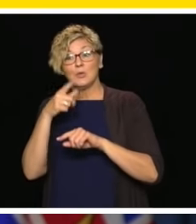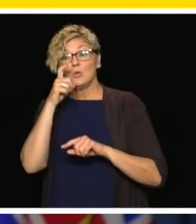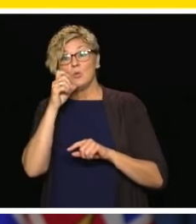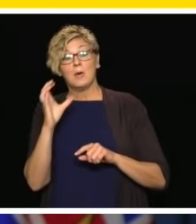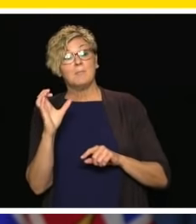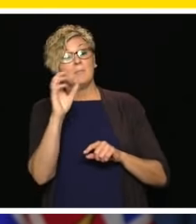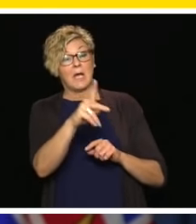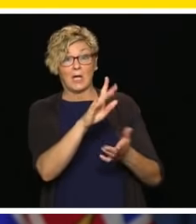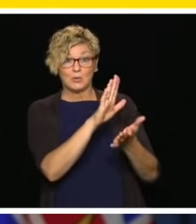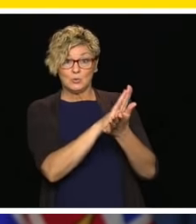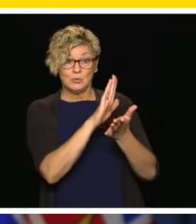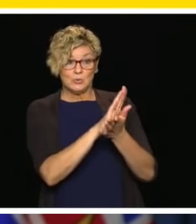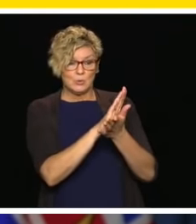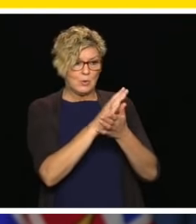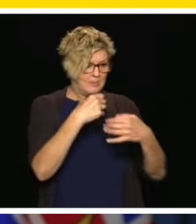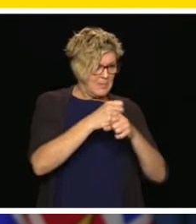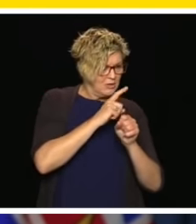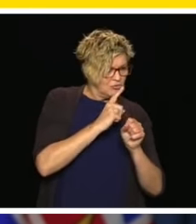reduce the density of change.